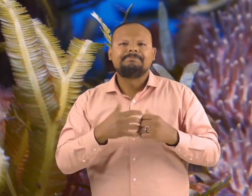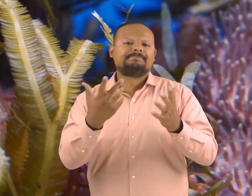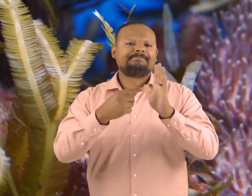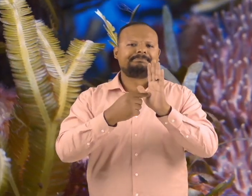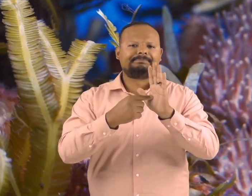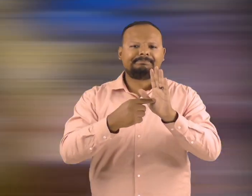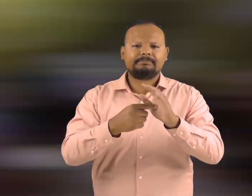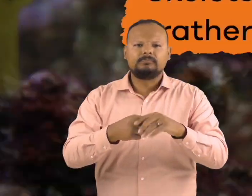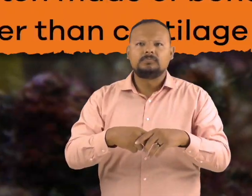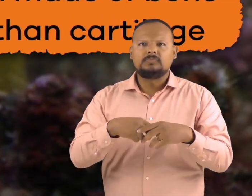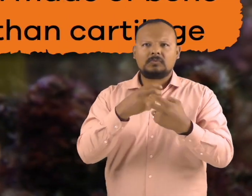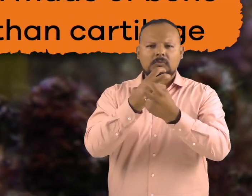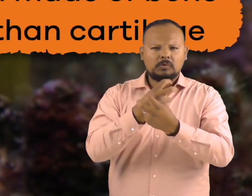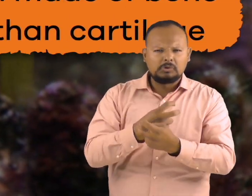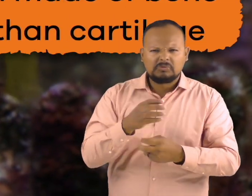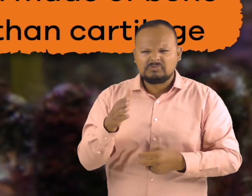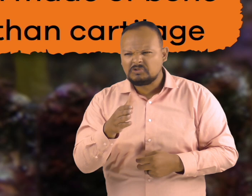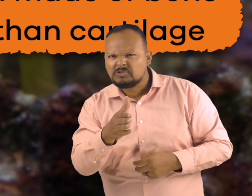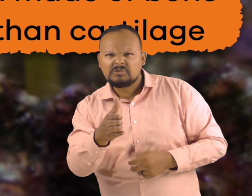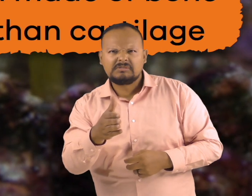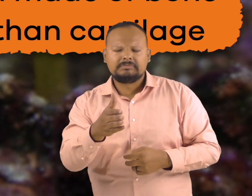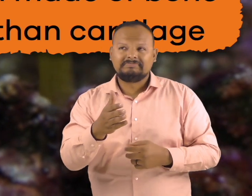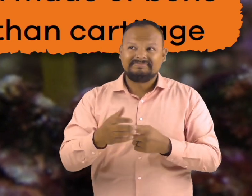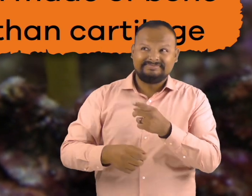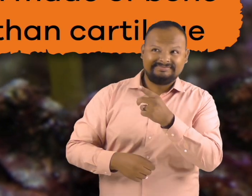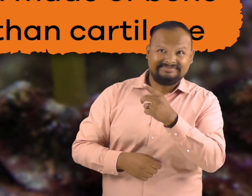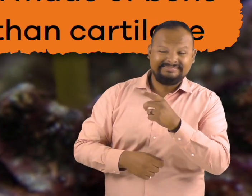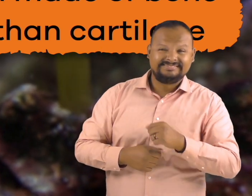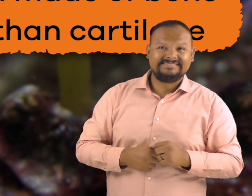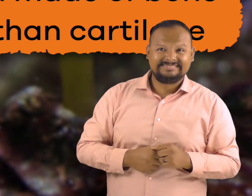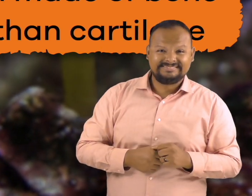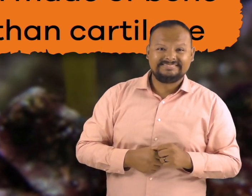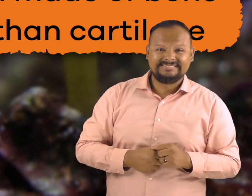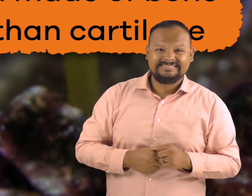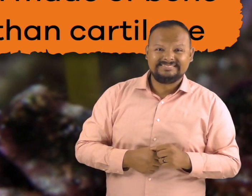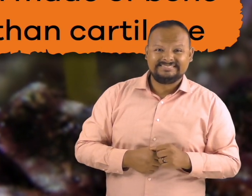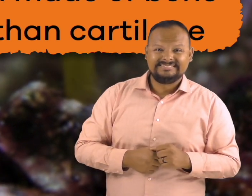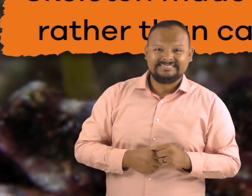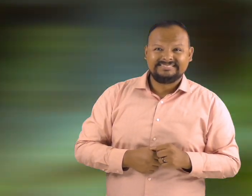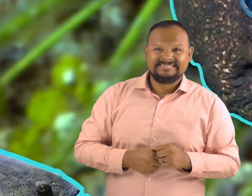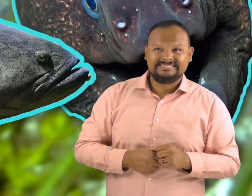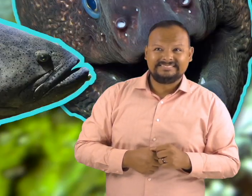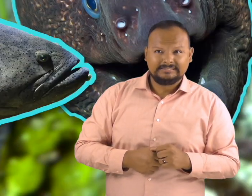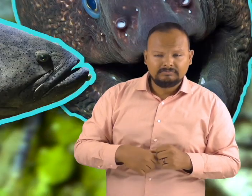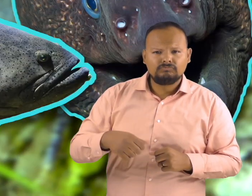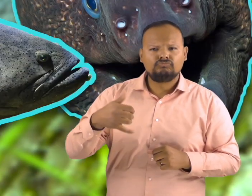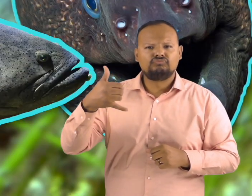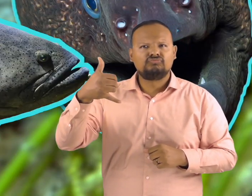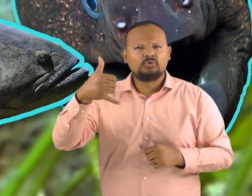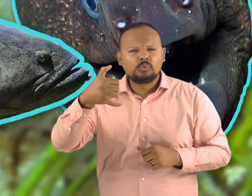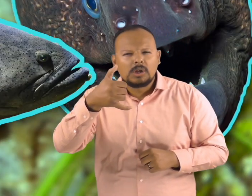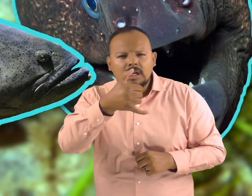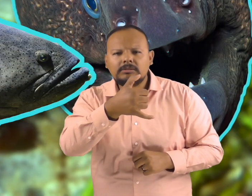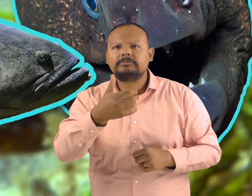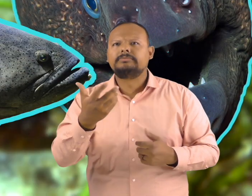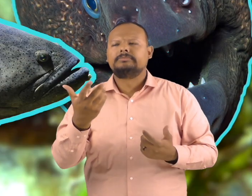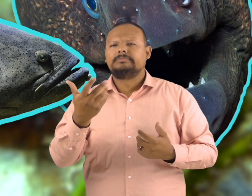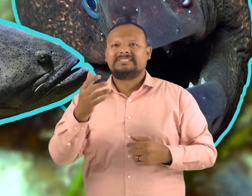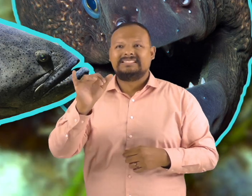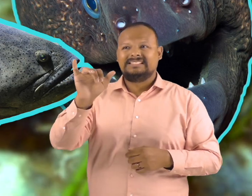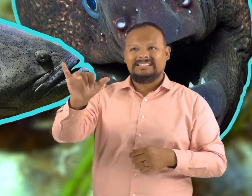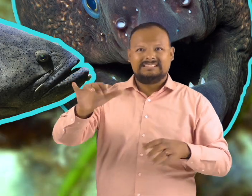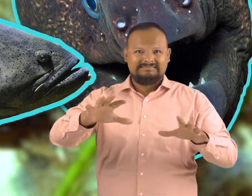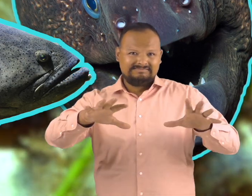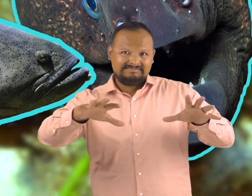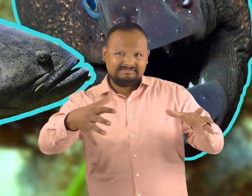bony fish. They have a skeleton made of bone, rather than cartilage. Bony fish are the largest